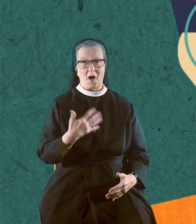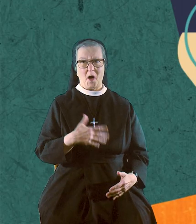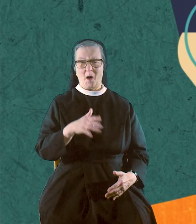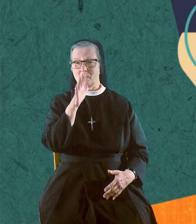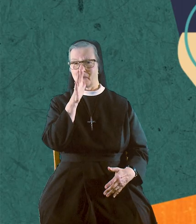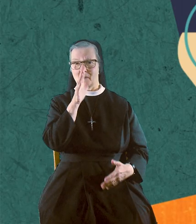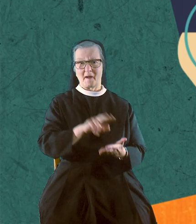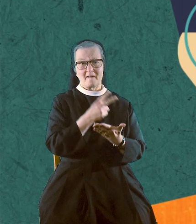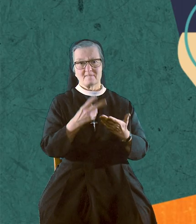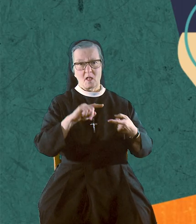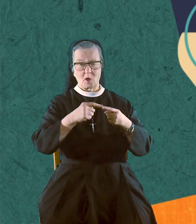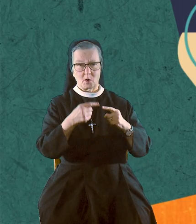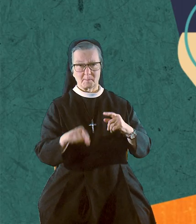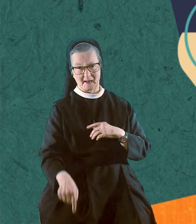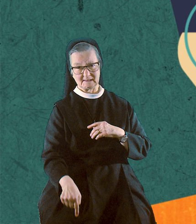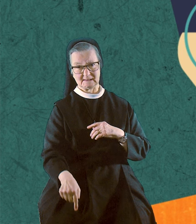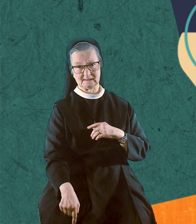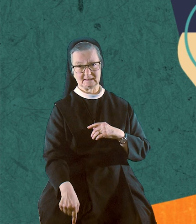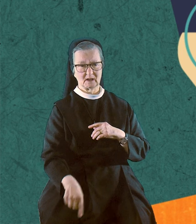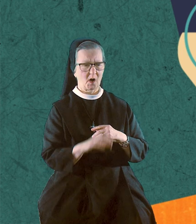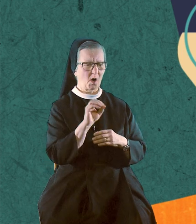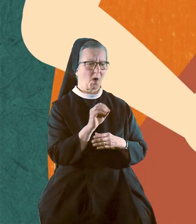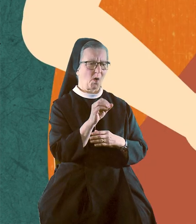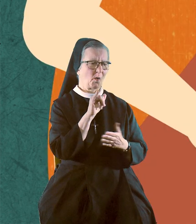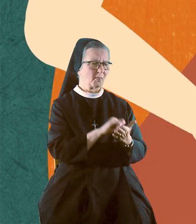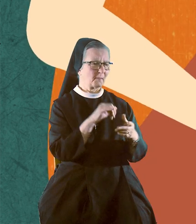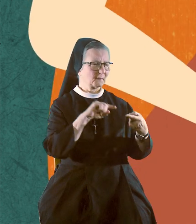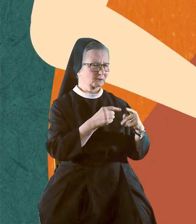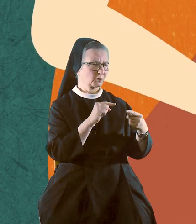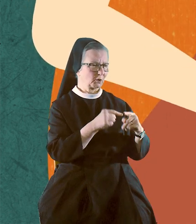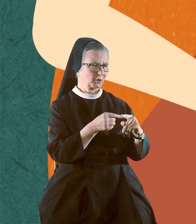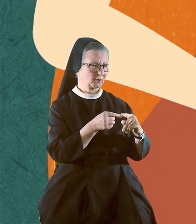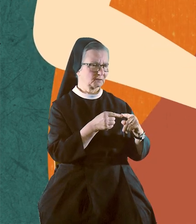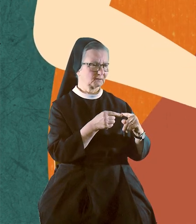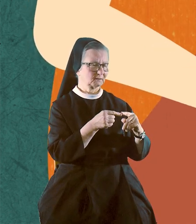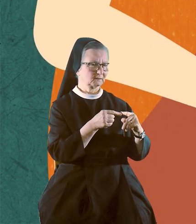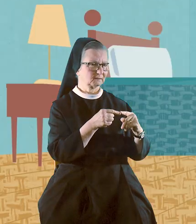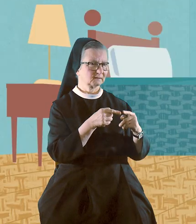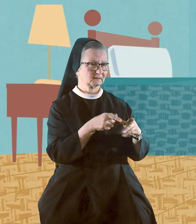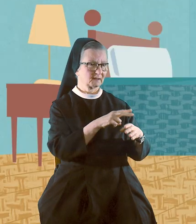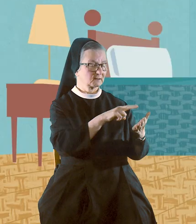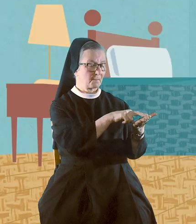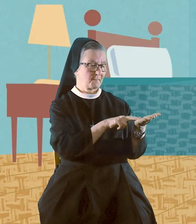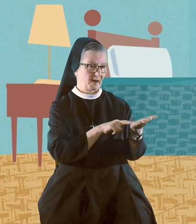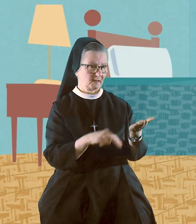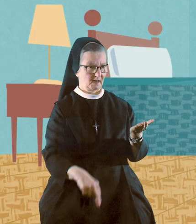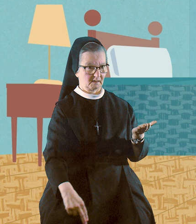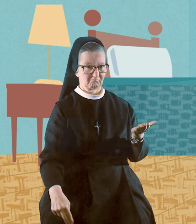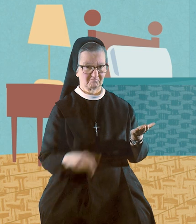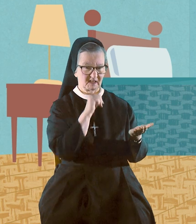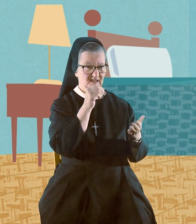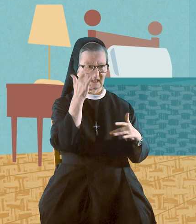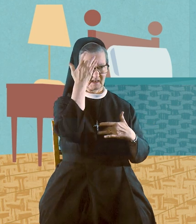Mom, I fell and hurt my knee. Oh, that must have hurt. Let's put a band